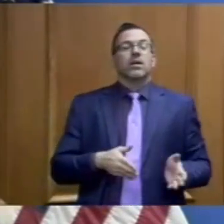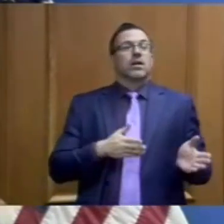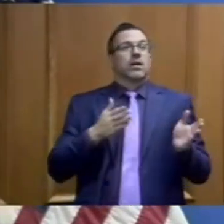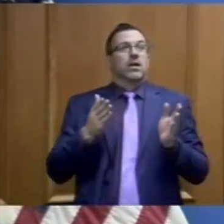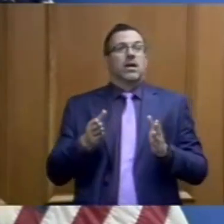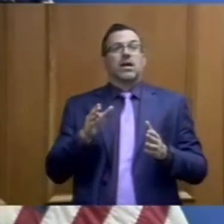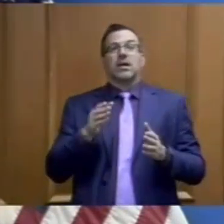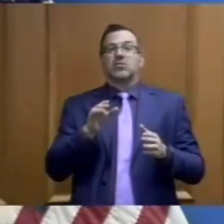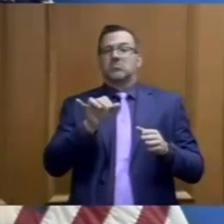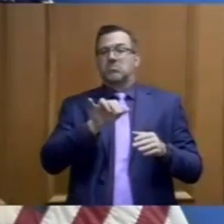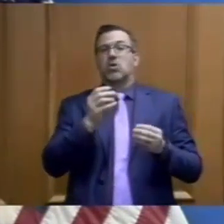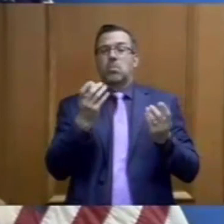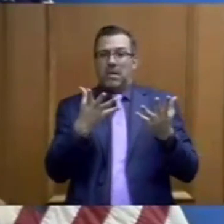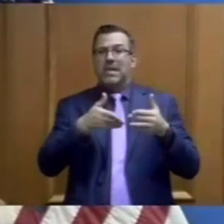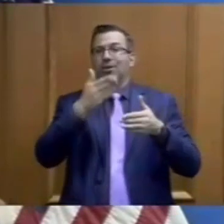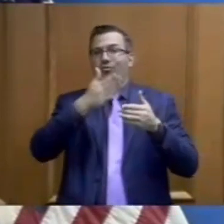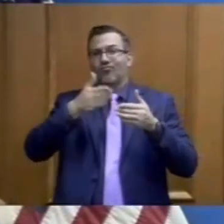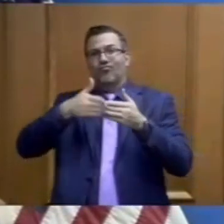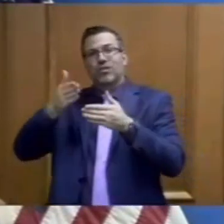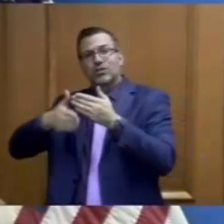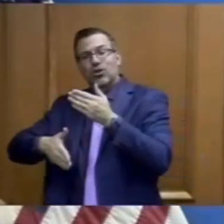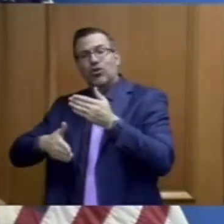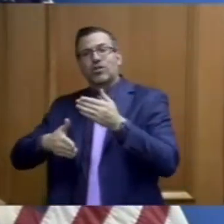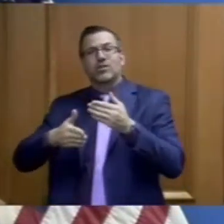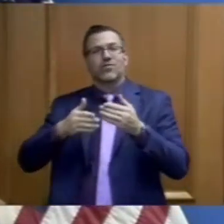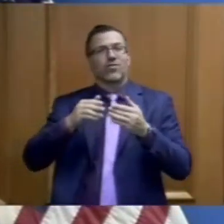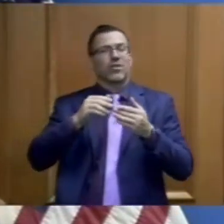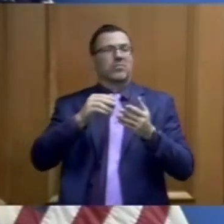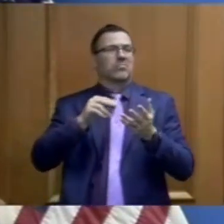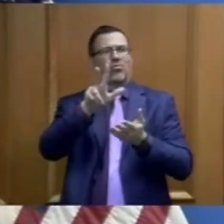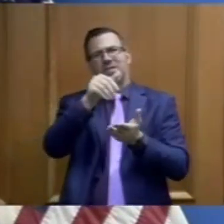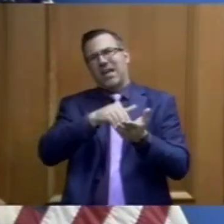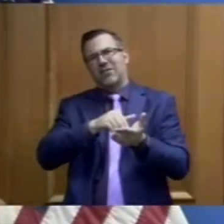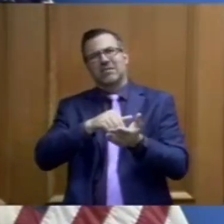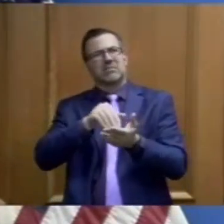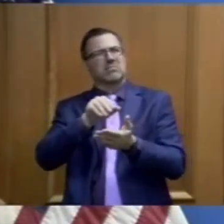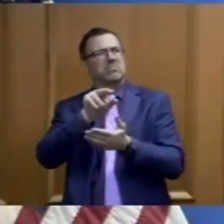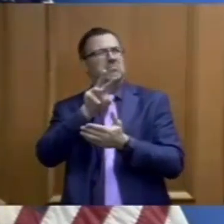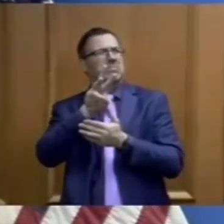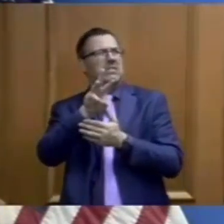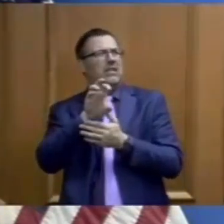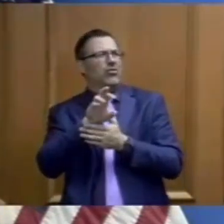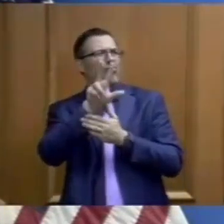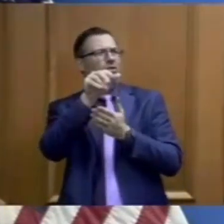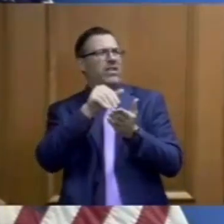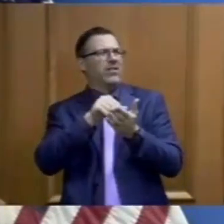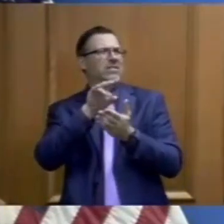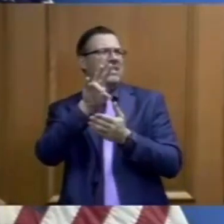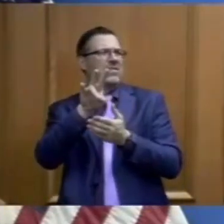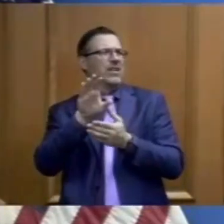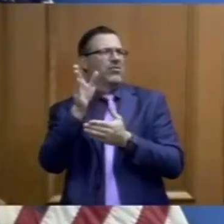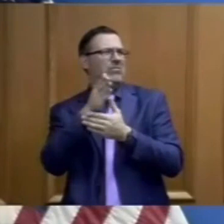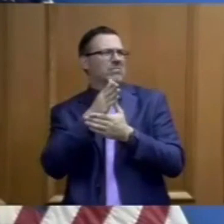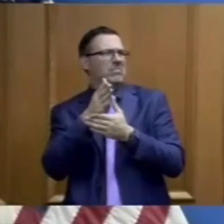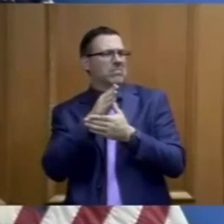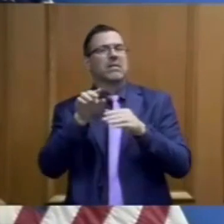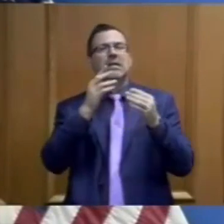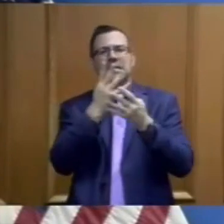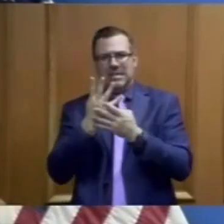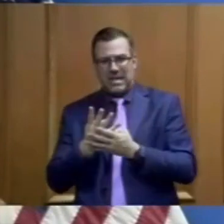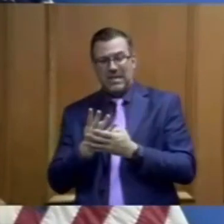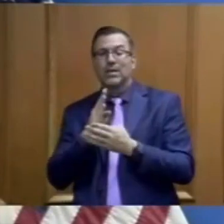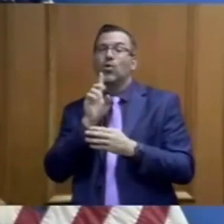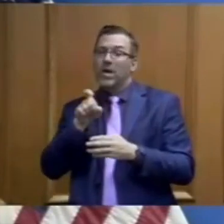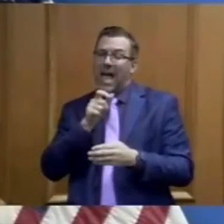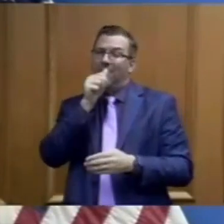many of the results from that additional 36 or 3700 tests that are going to be coming in later this week, it will take several